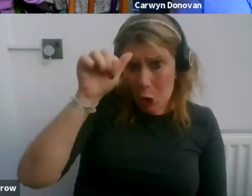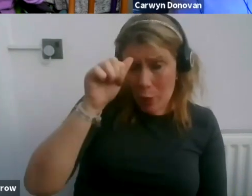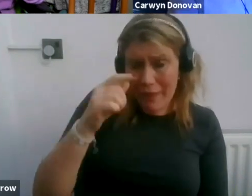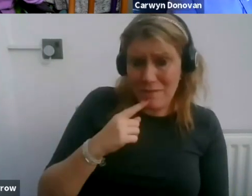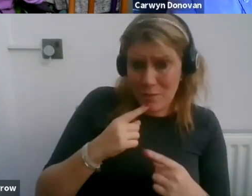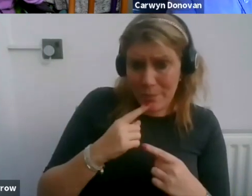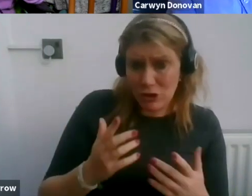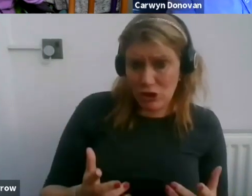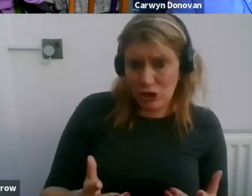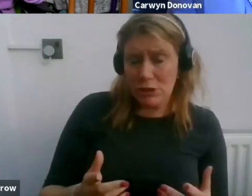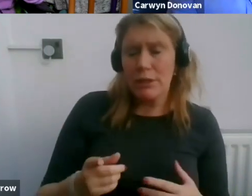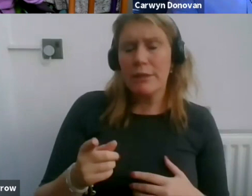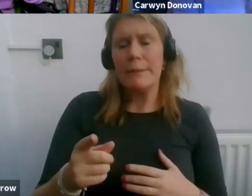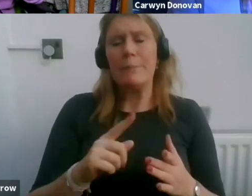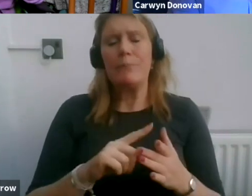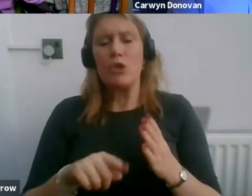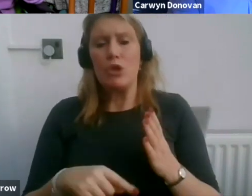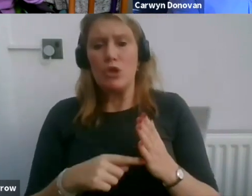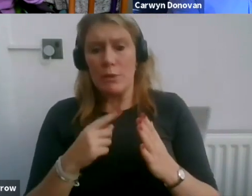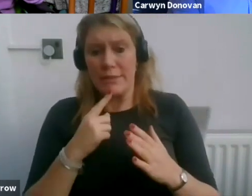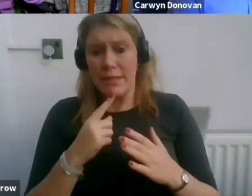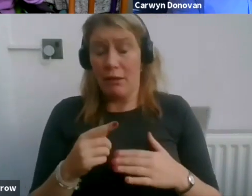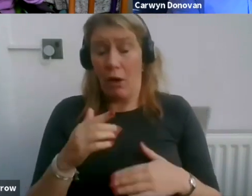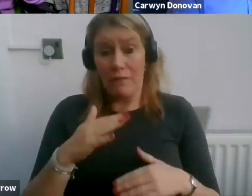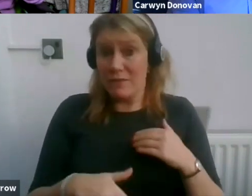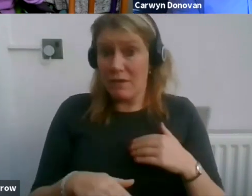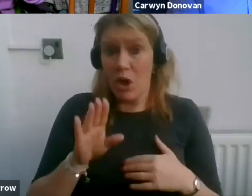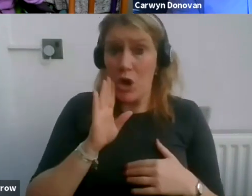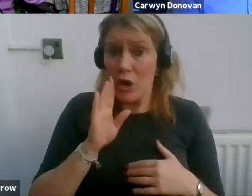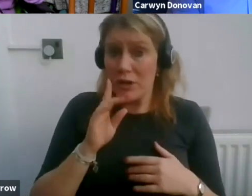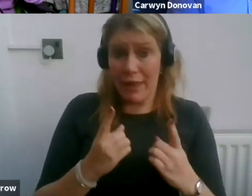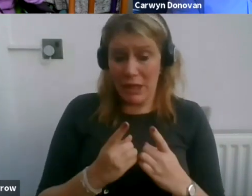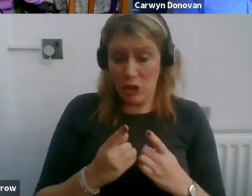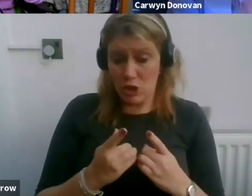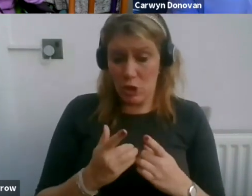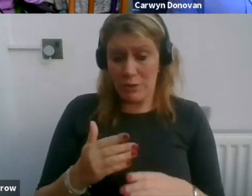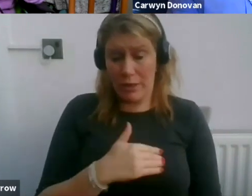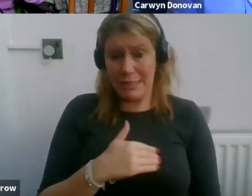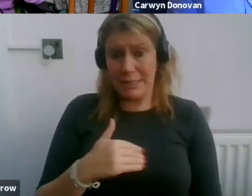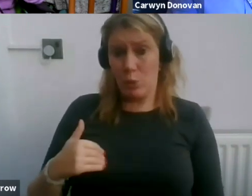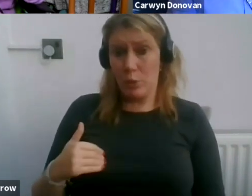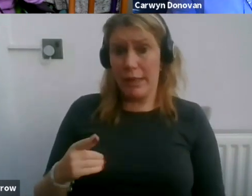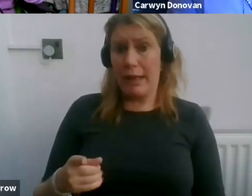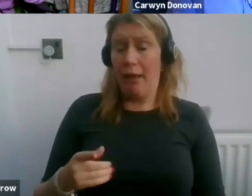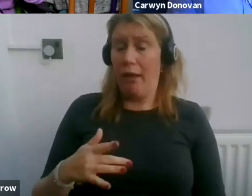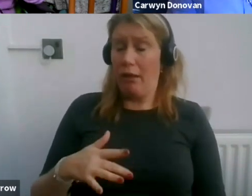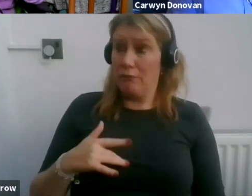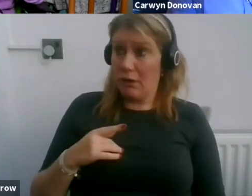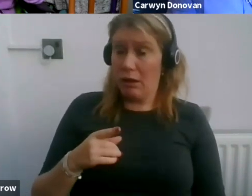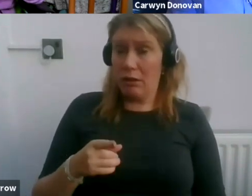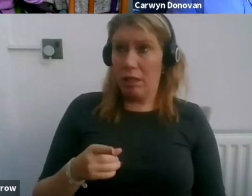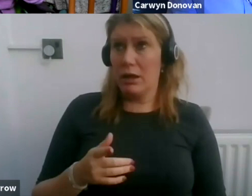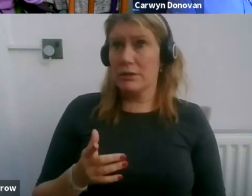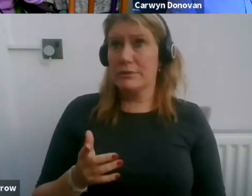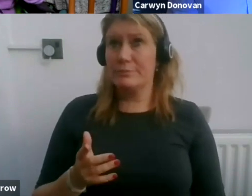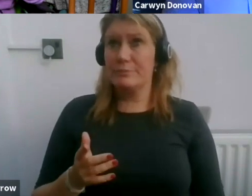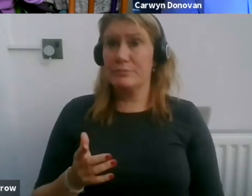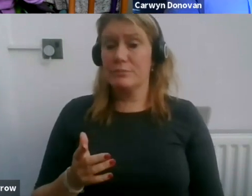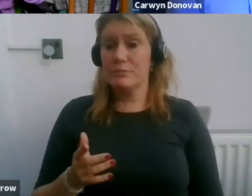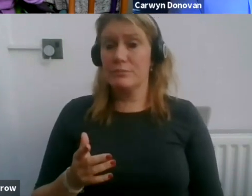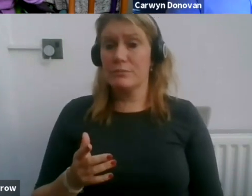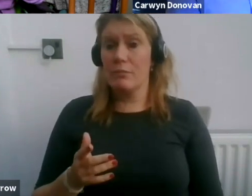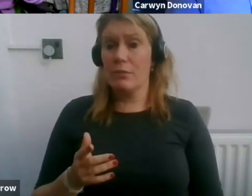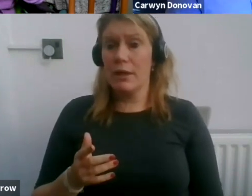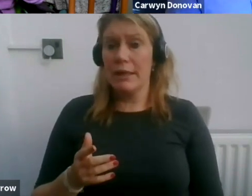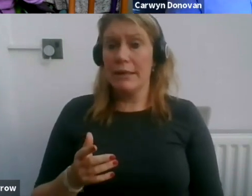hadn't heard of this issue till this morning and one of the things that strikes me is it's almost about advertising